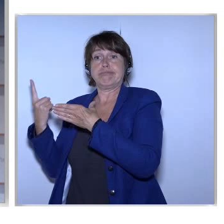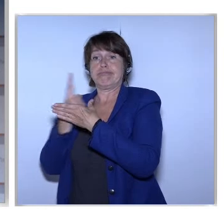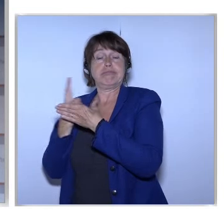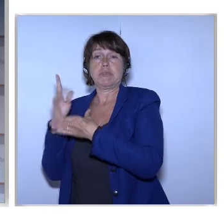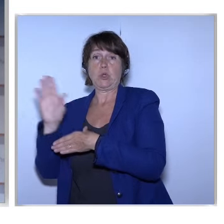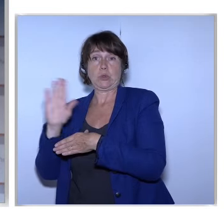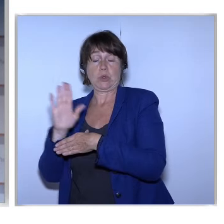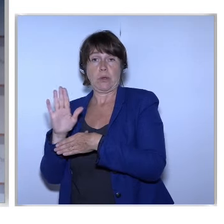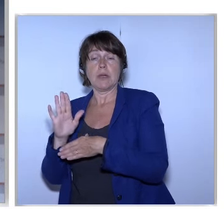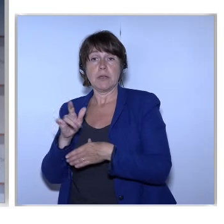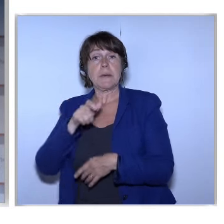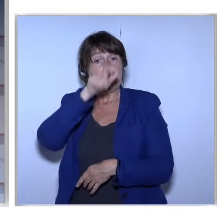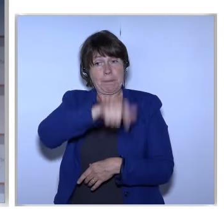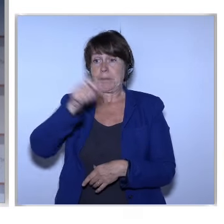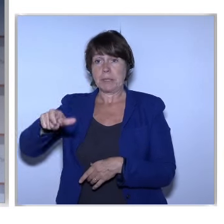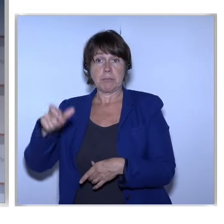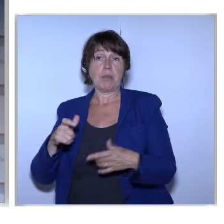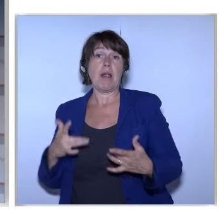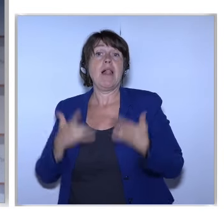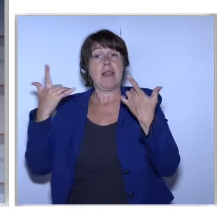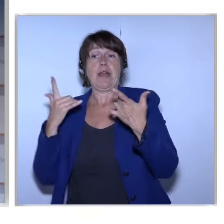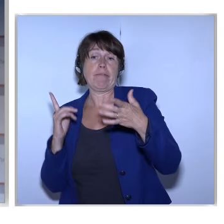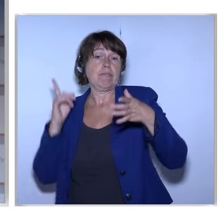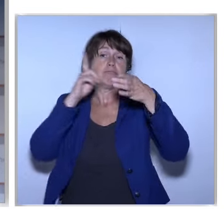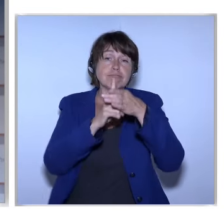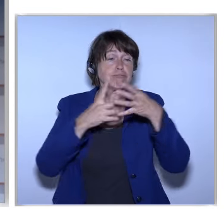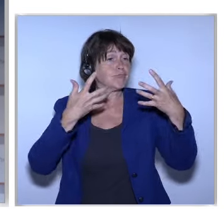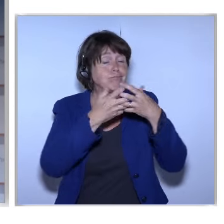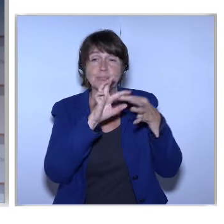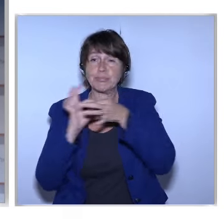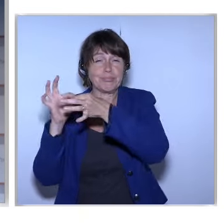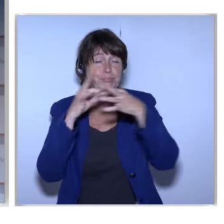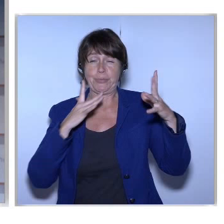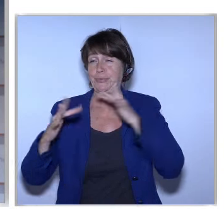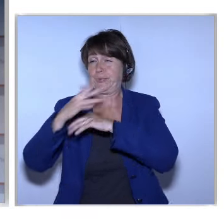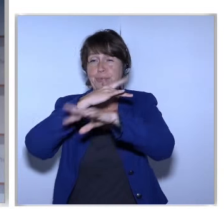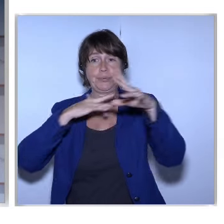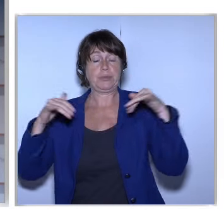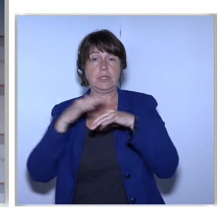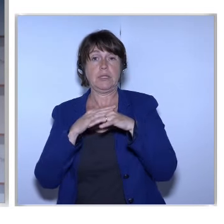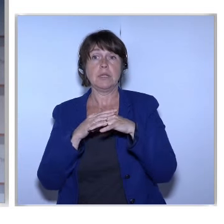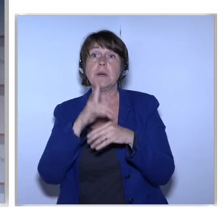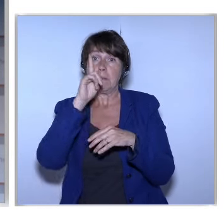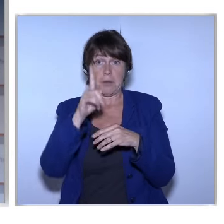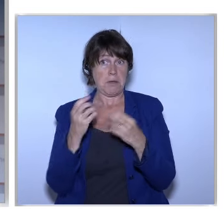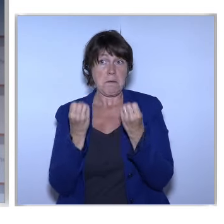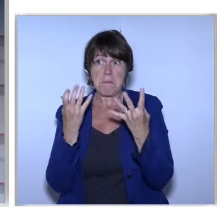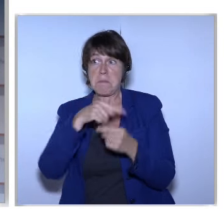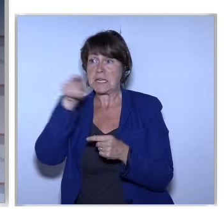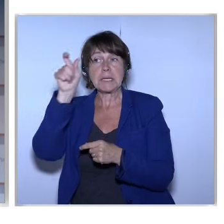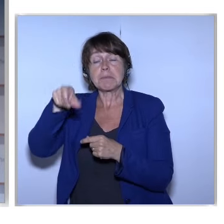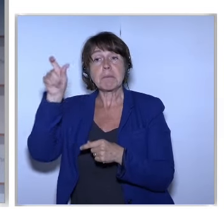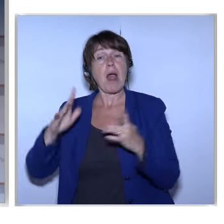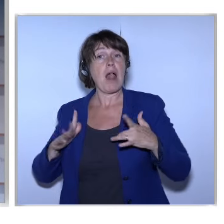Perspective Of Millions Of People Whose Lives Are Not Like Yours And Mine They Are